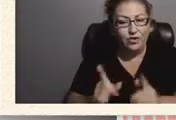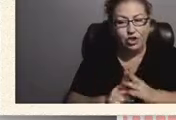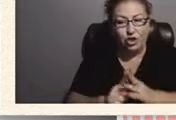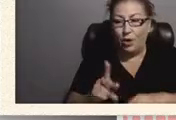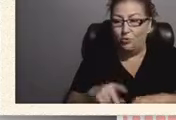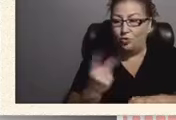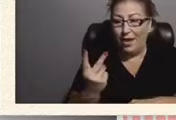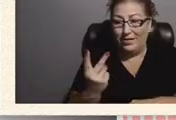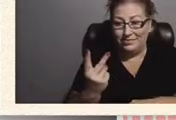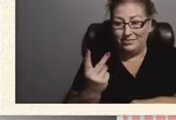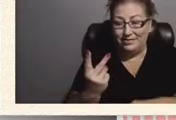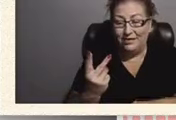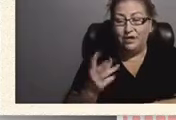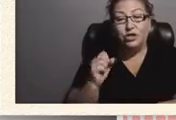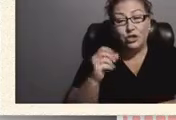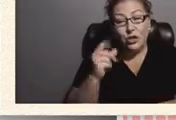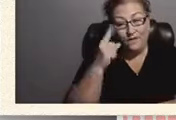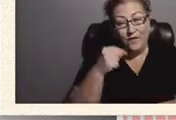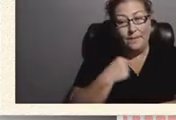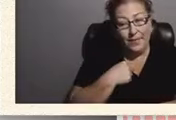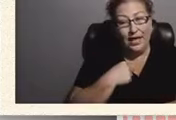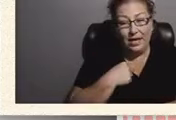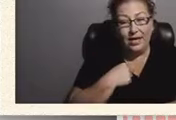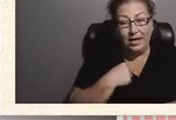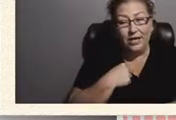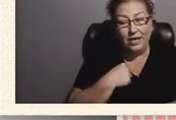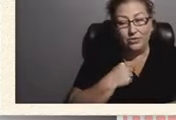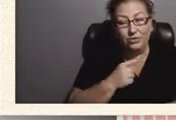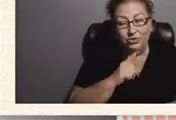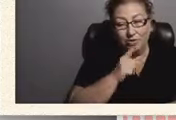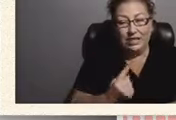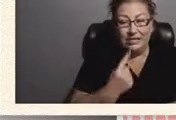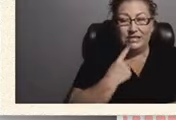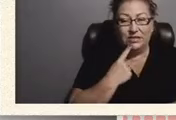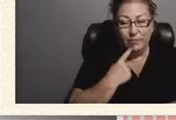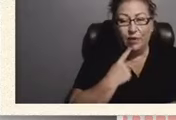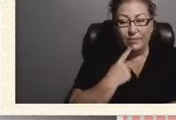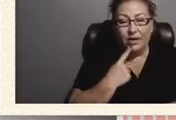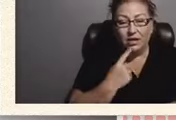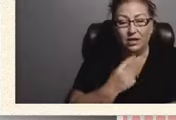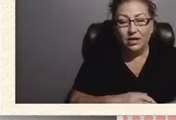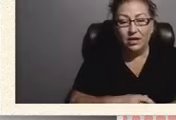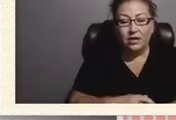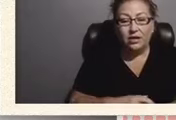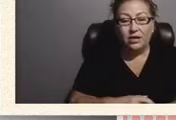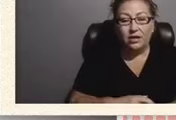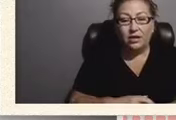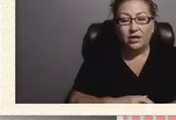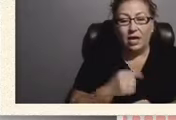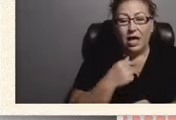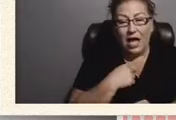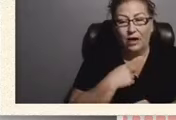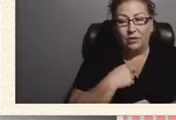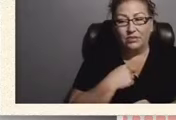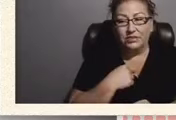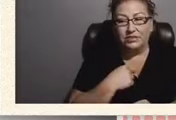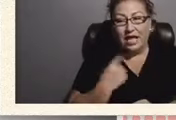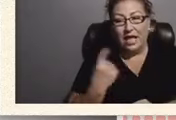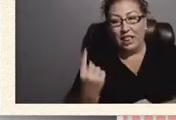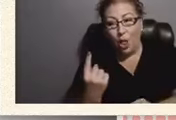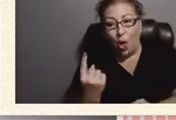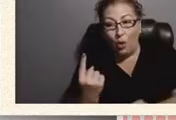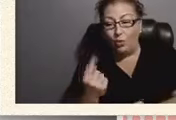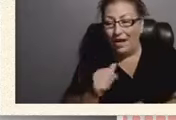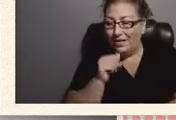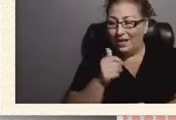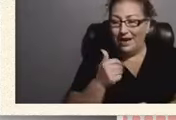for me it was very much of a disappointment i was alienated alone i didn't have the